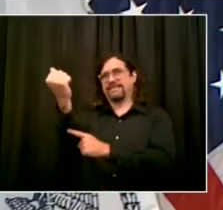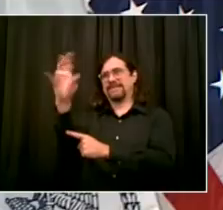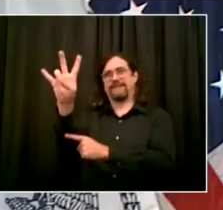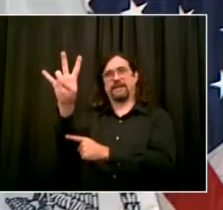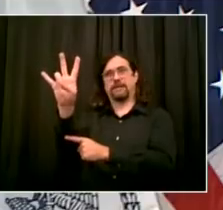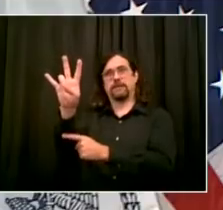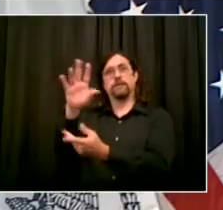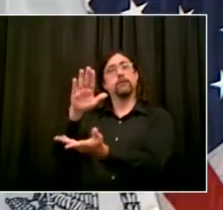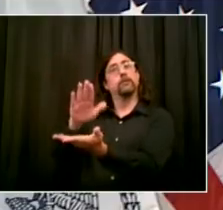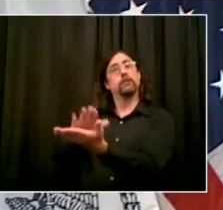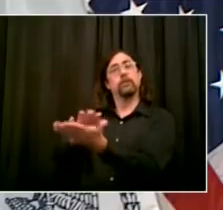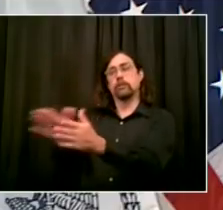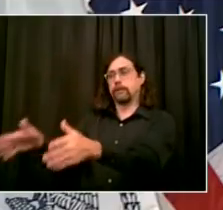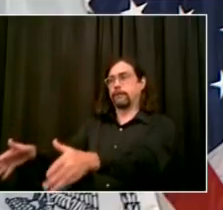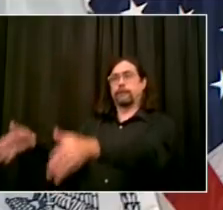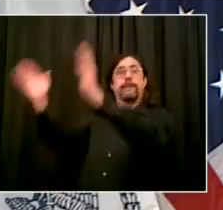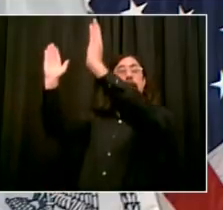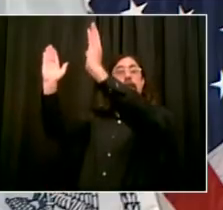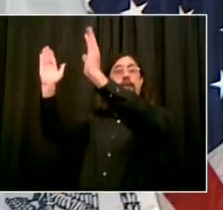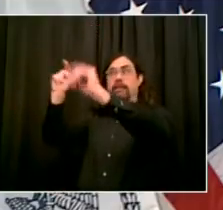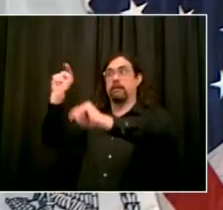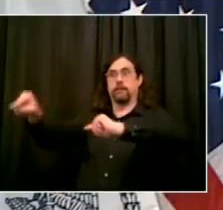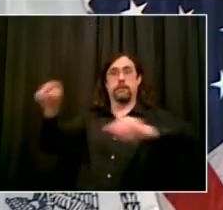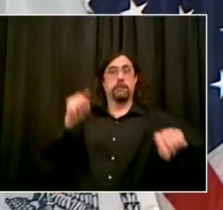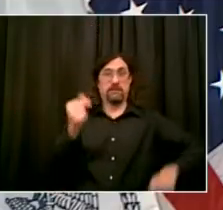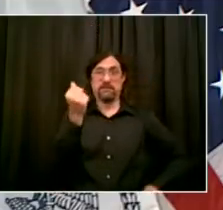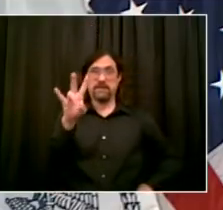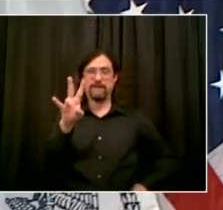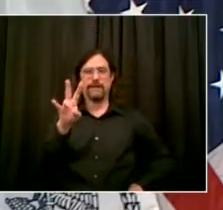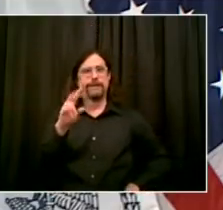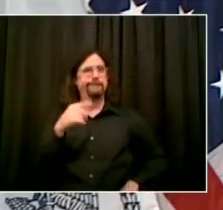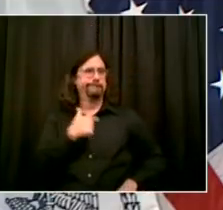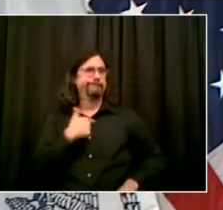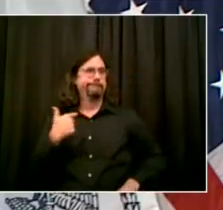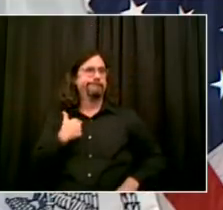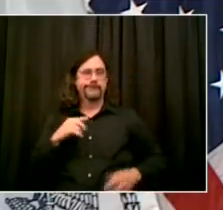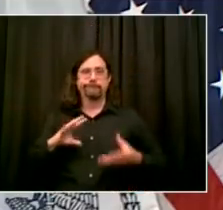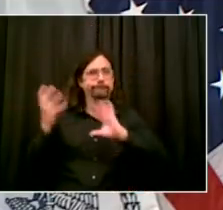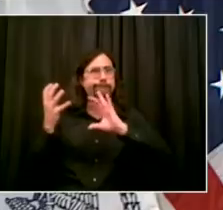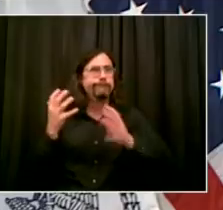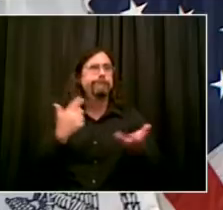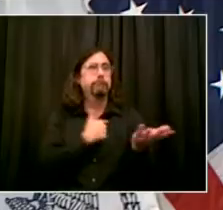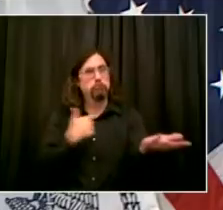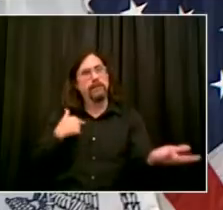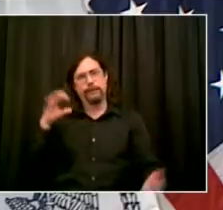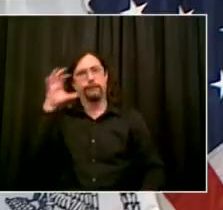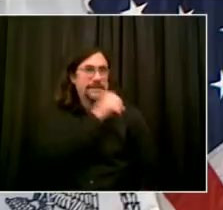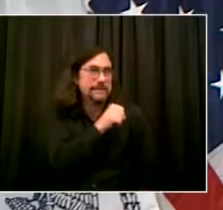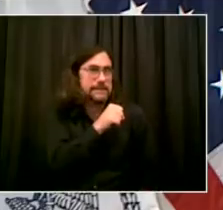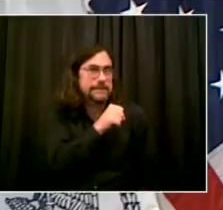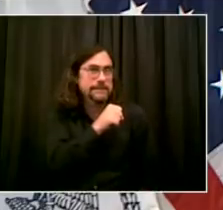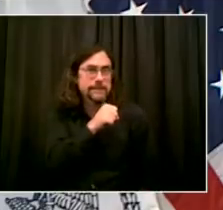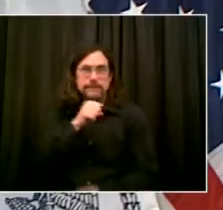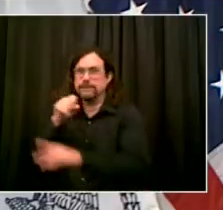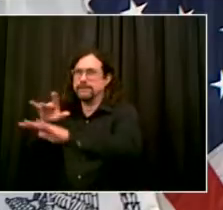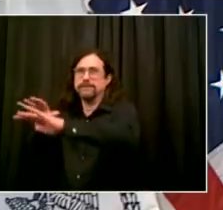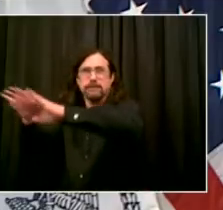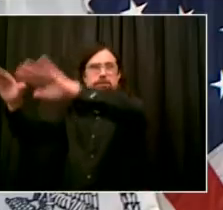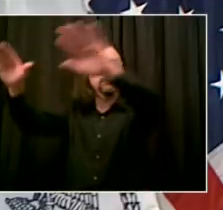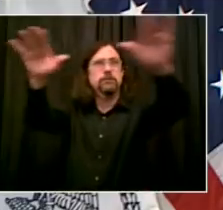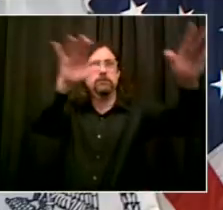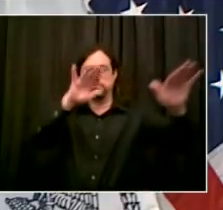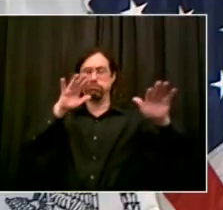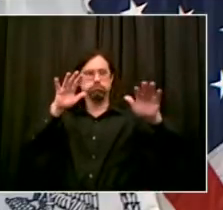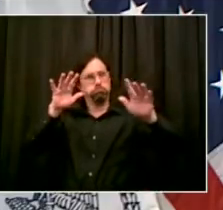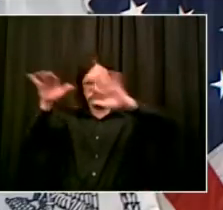other folks, in all of the activity, they didn't get the attention they deserve. They should have. They've gotten that attention now. I'll be